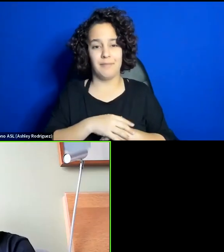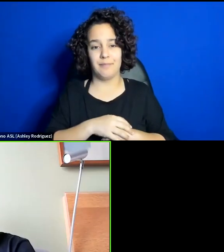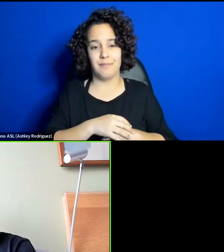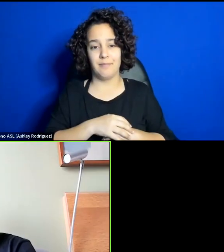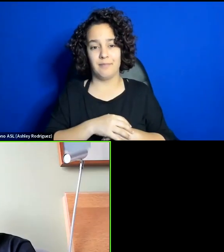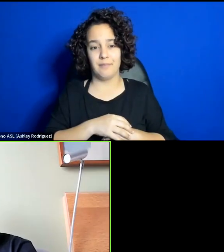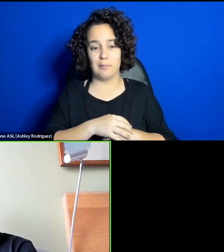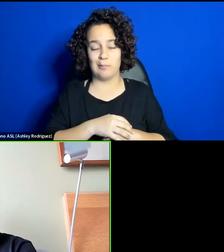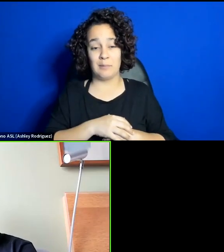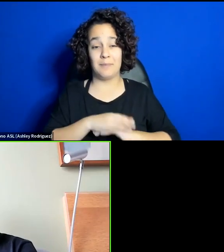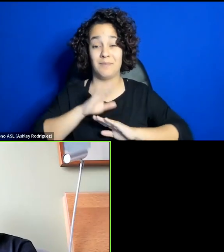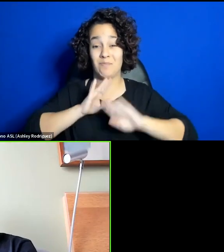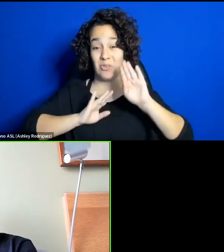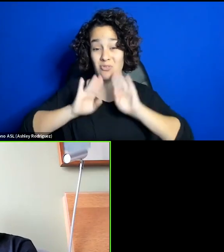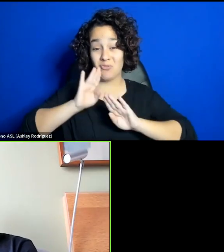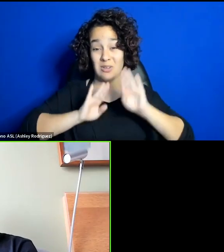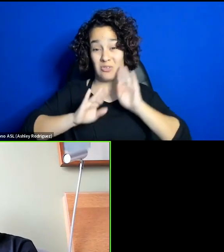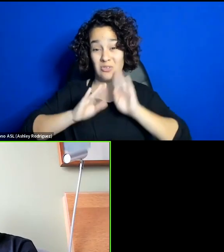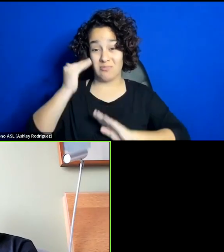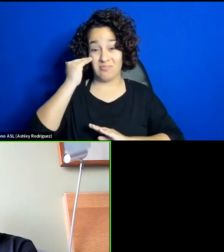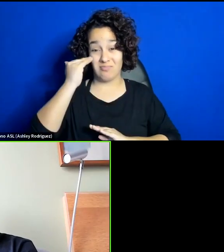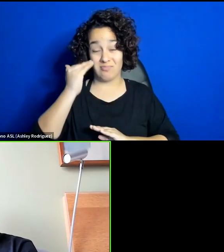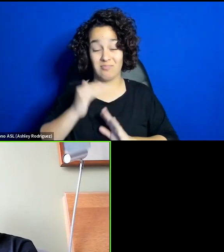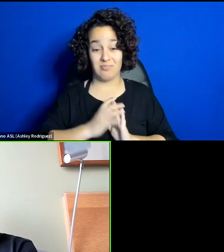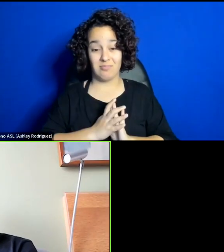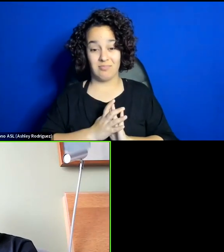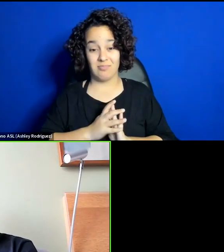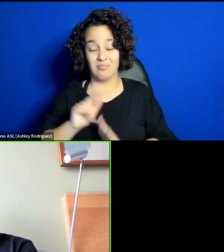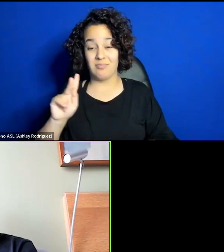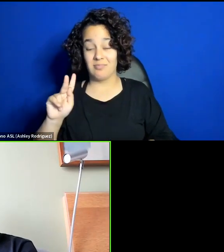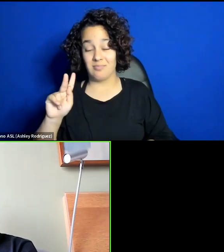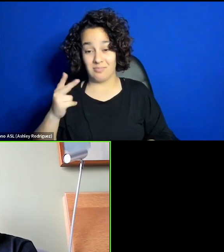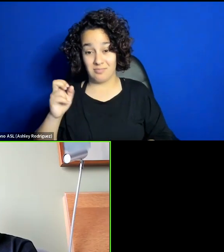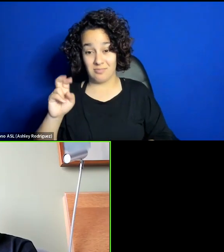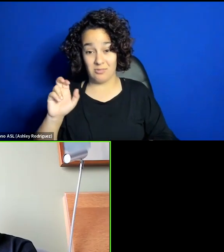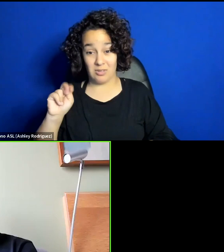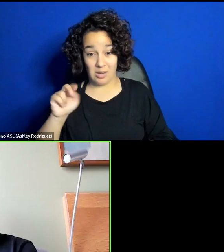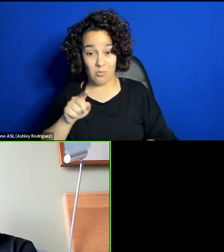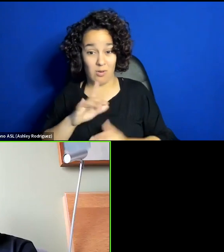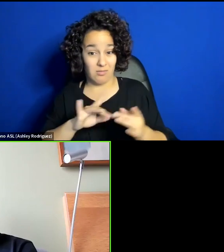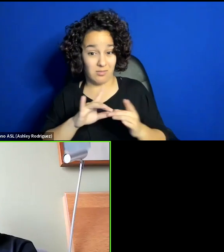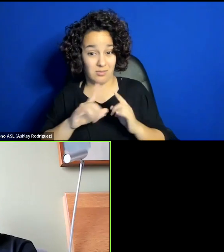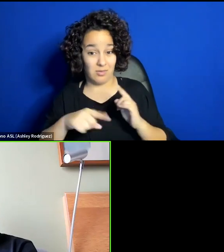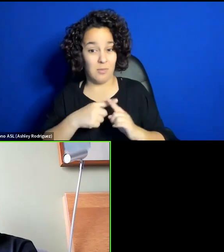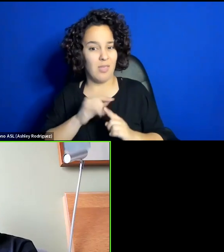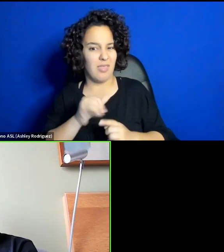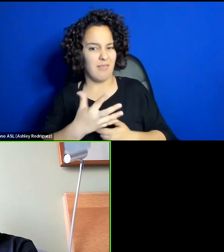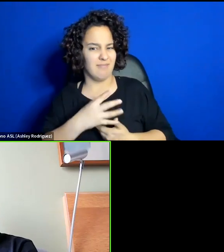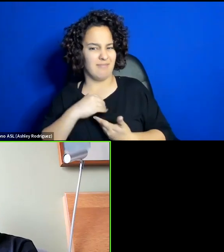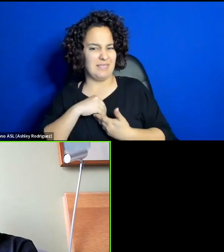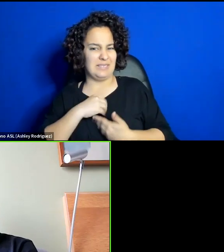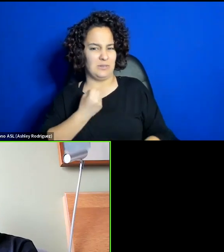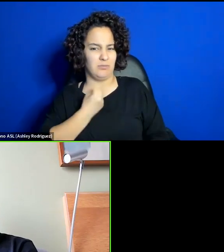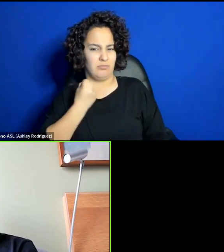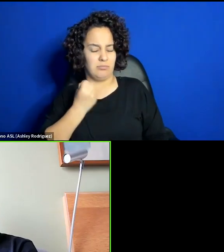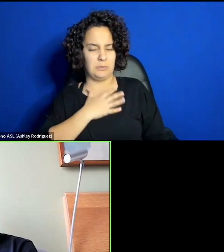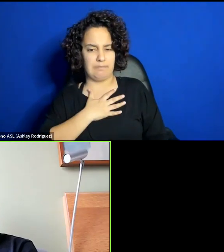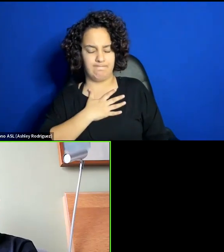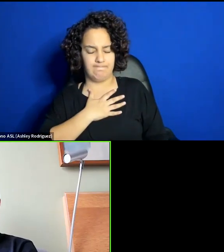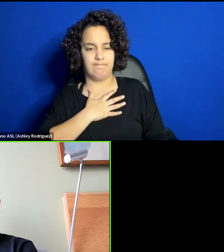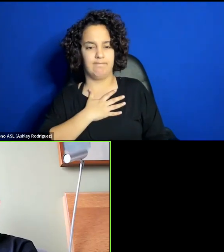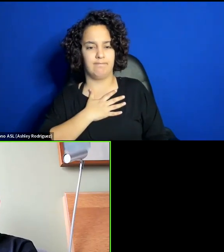frustration, the feeling that Kayvon is talking about has also been with me. Azad